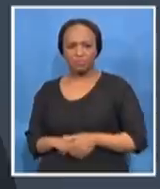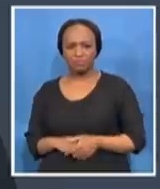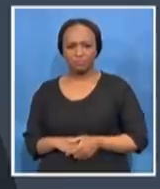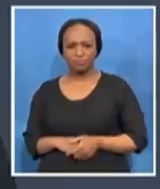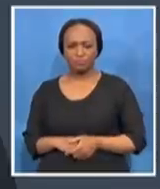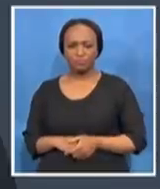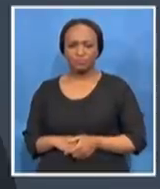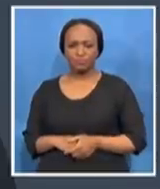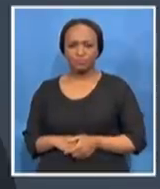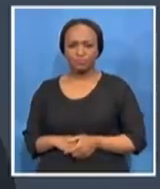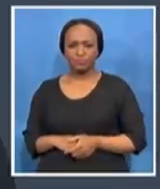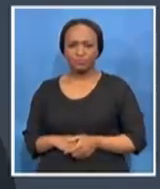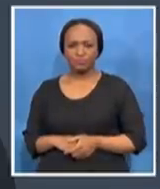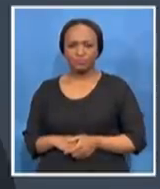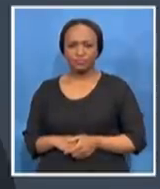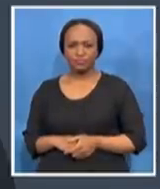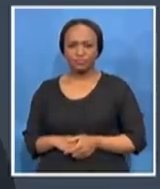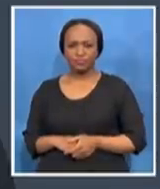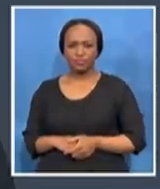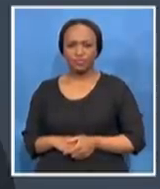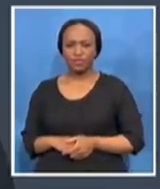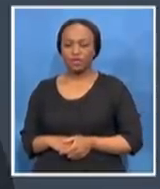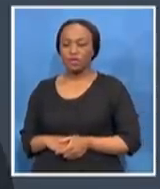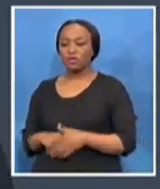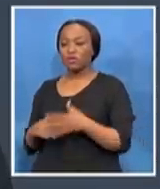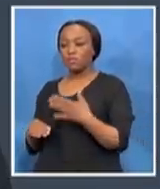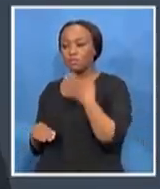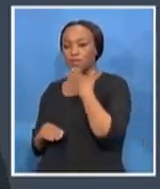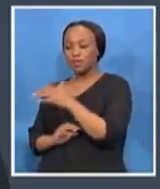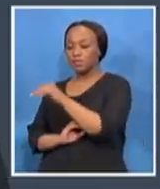delegation to take a hard line against human rights violations in that country?